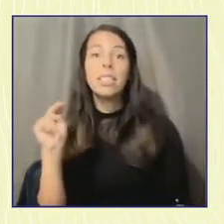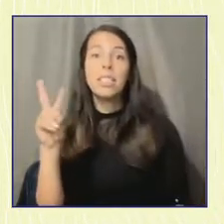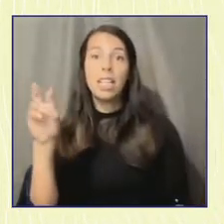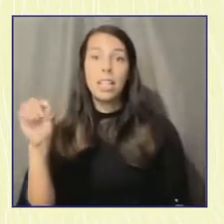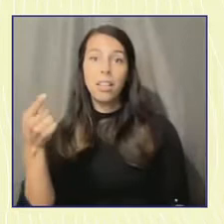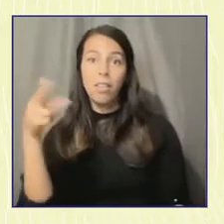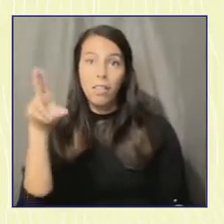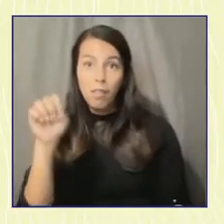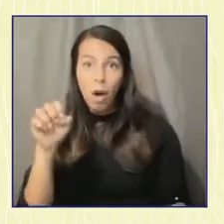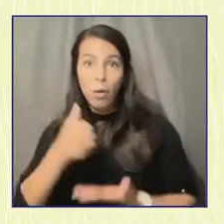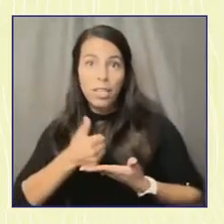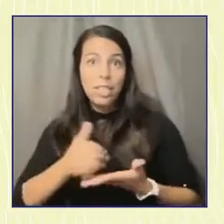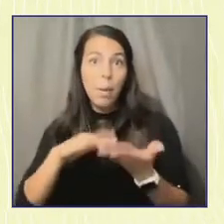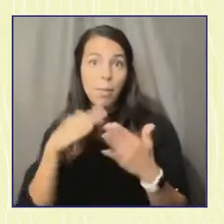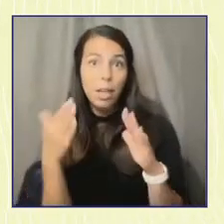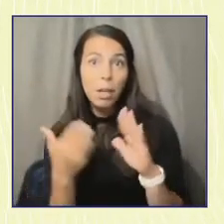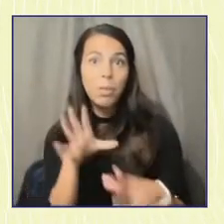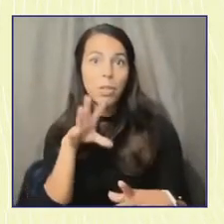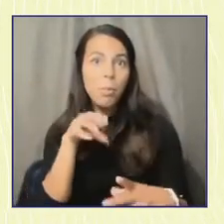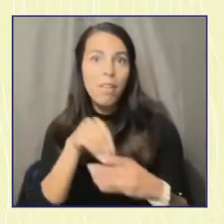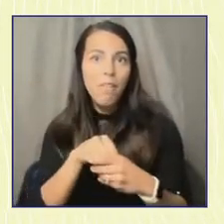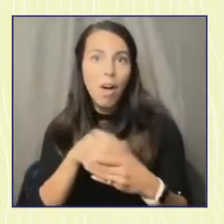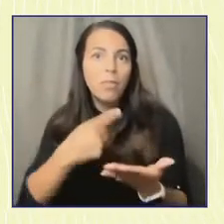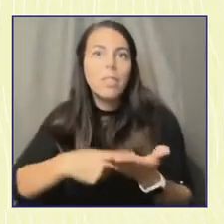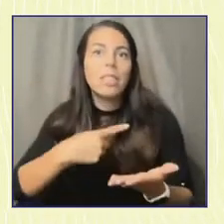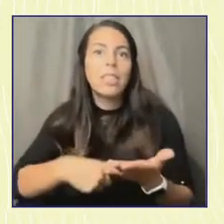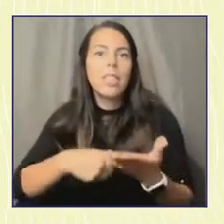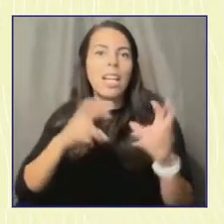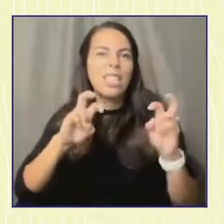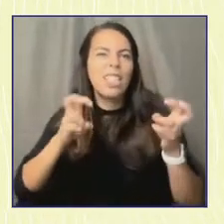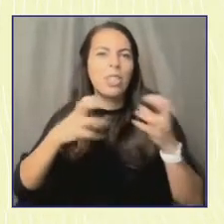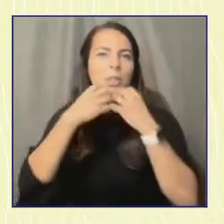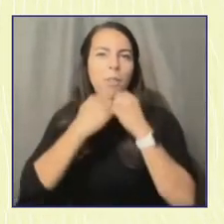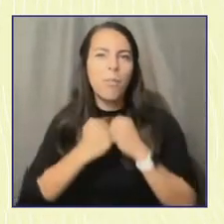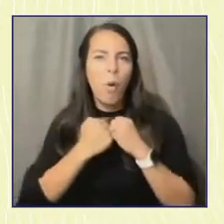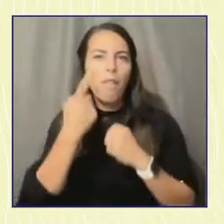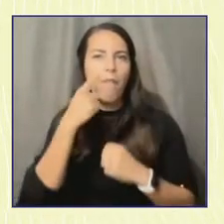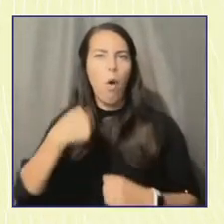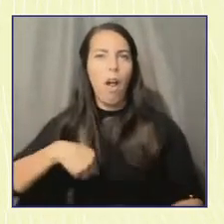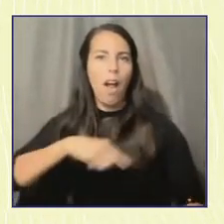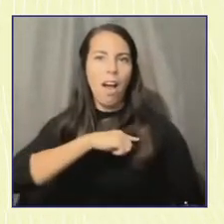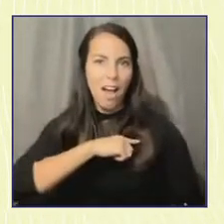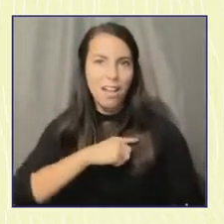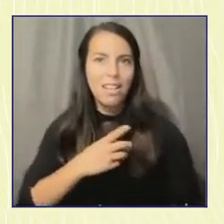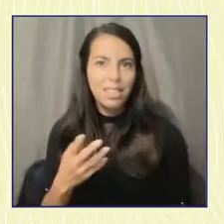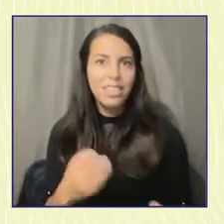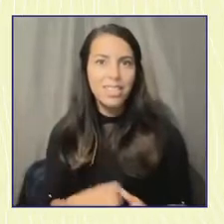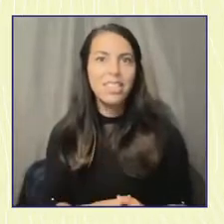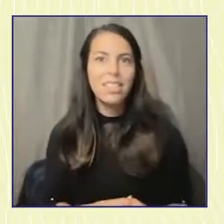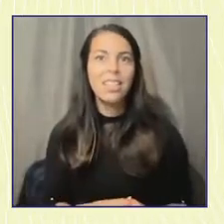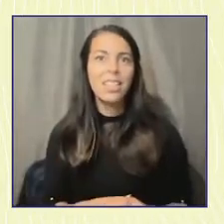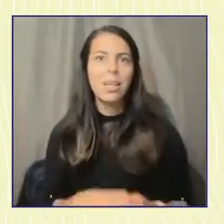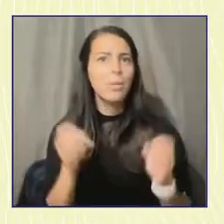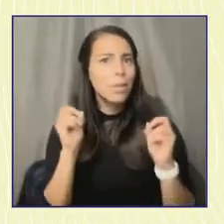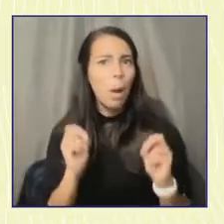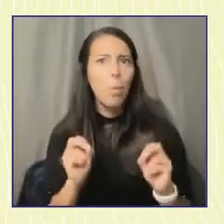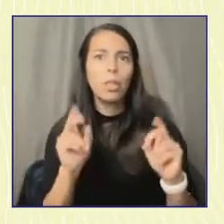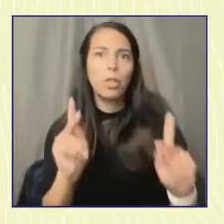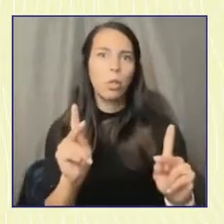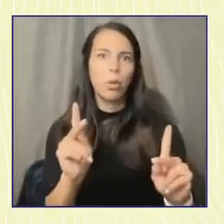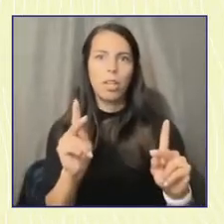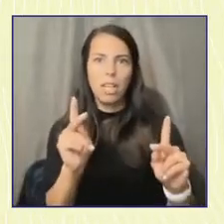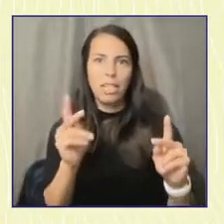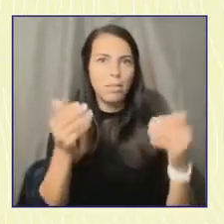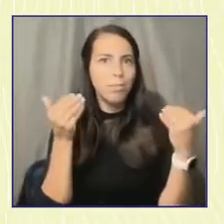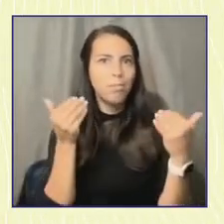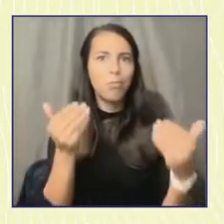and allowed us to talk about the things that matter to us in a way that wasn't obscured by all of the horrible rhetoric that was,